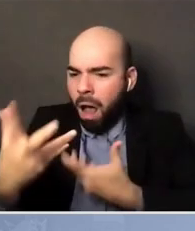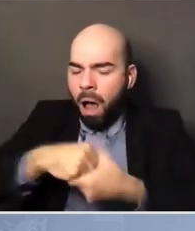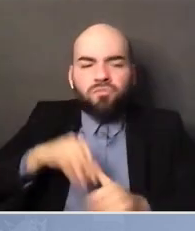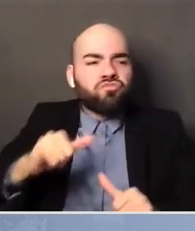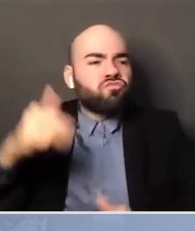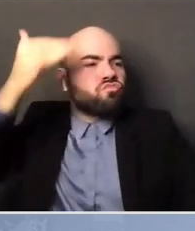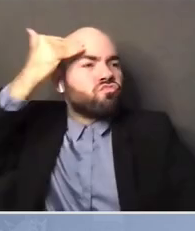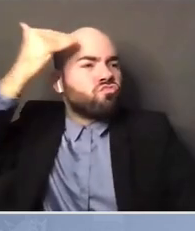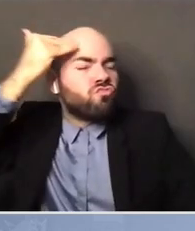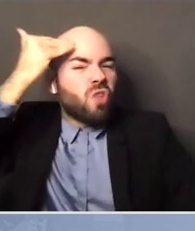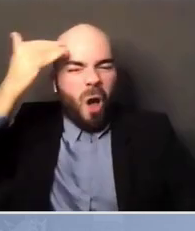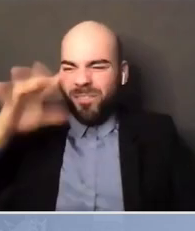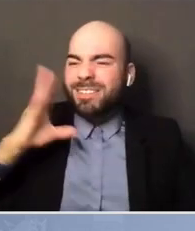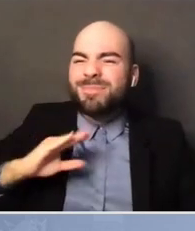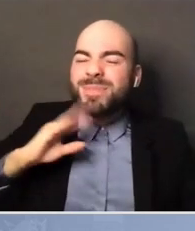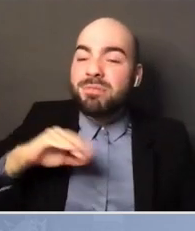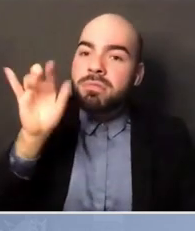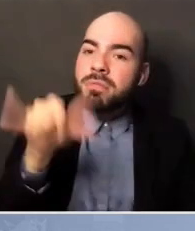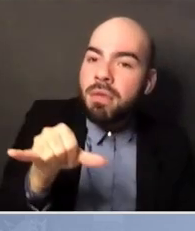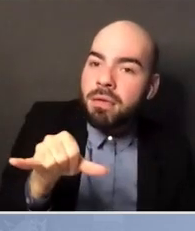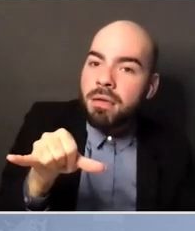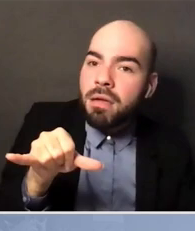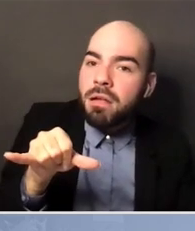Here's here's some options. Let's all vote.